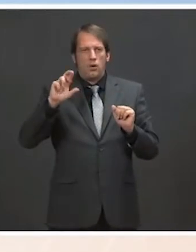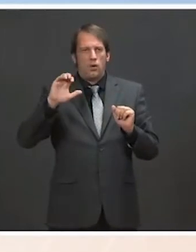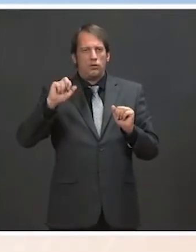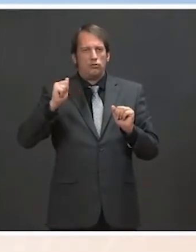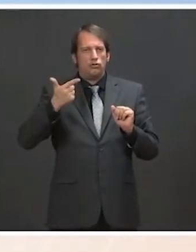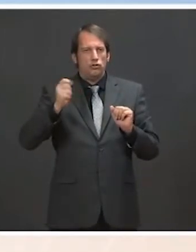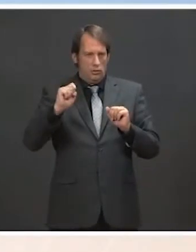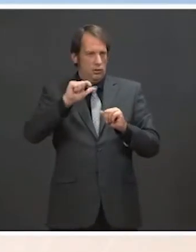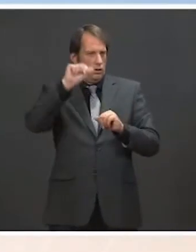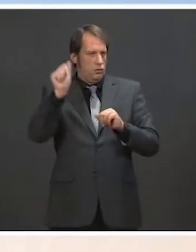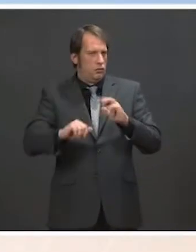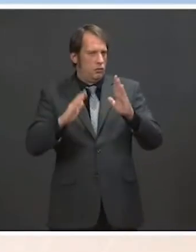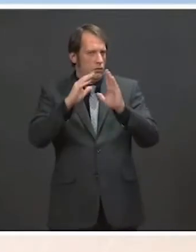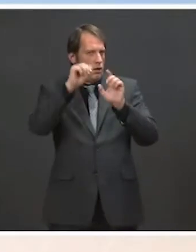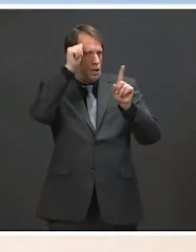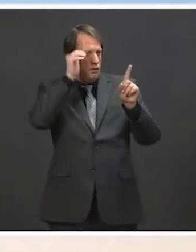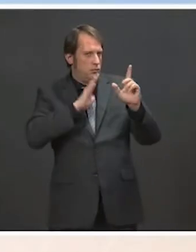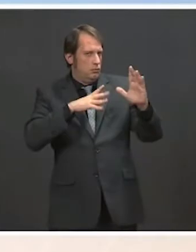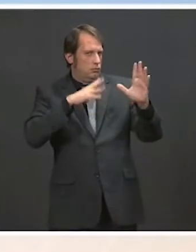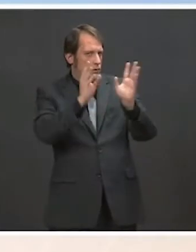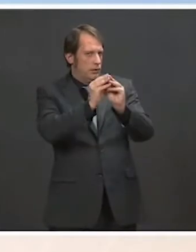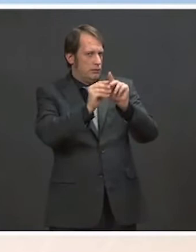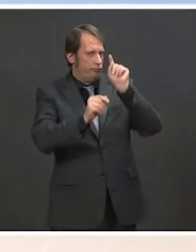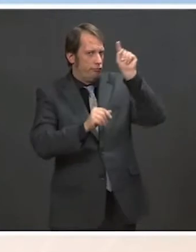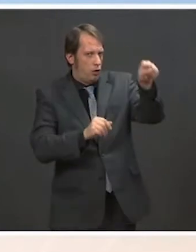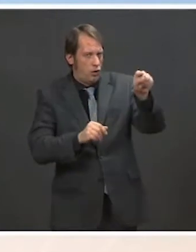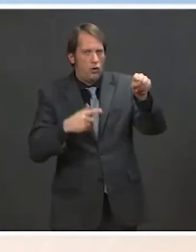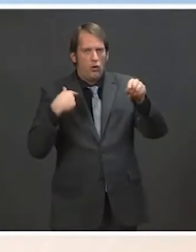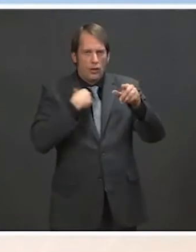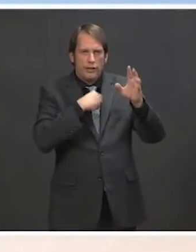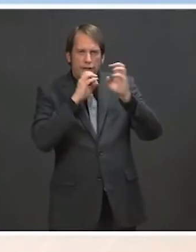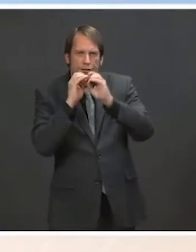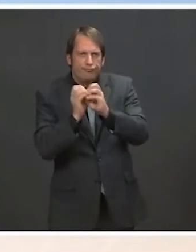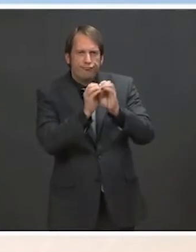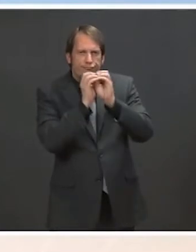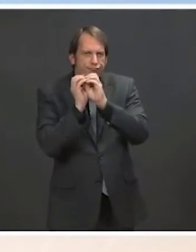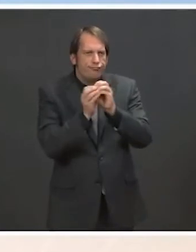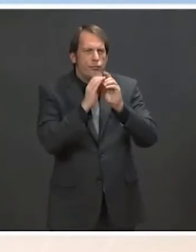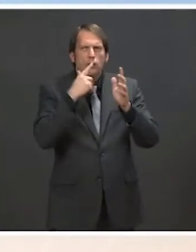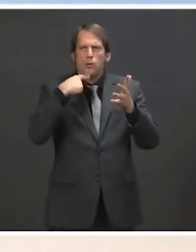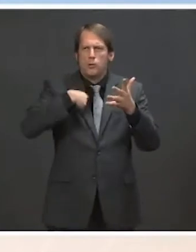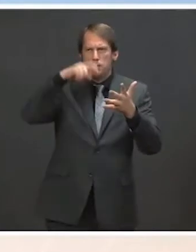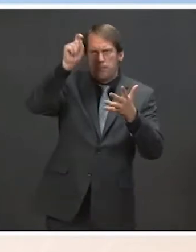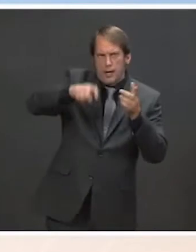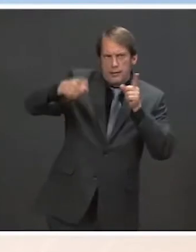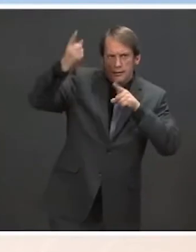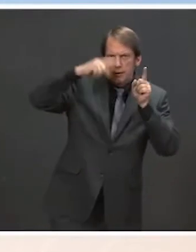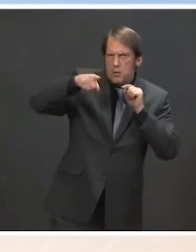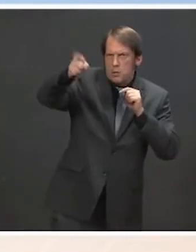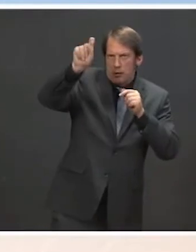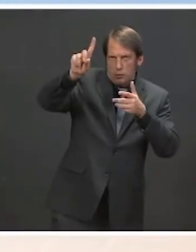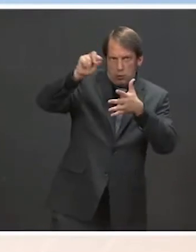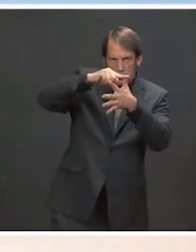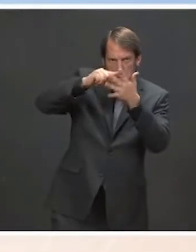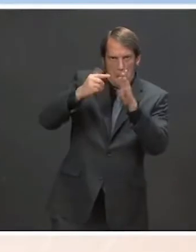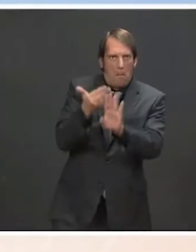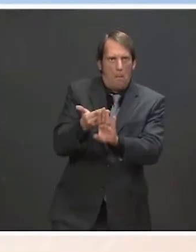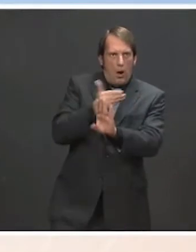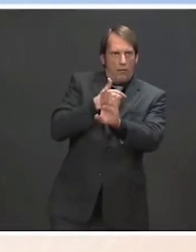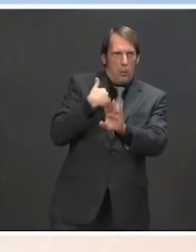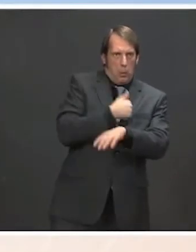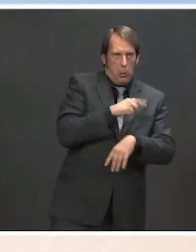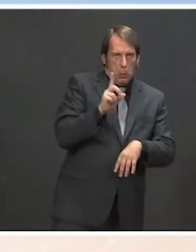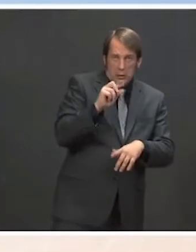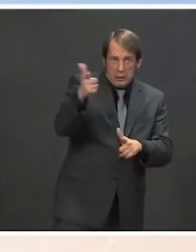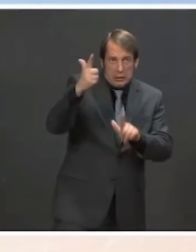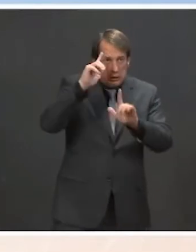been met? Is there any link between the two? And what next steps do you think? China has retaliated against the EU. Do you expect U.S. retaliation? And